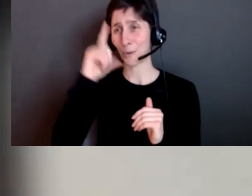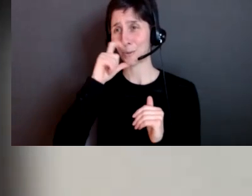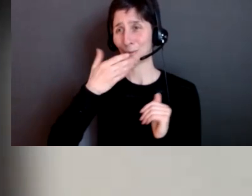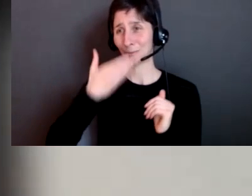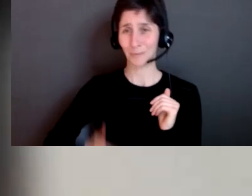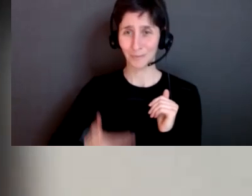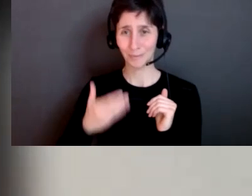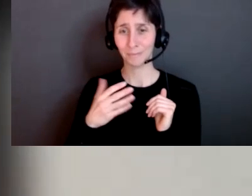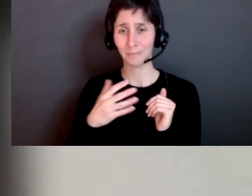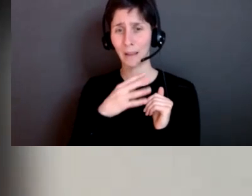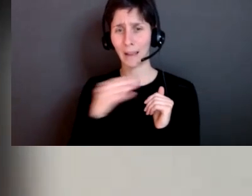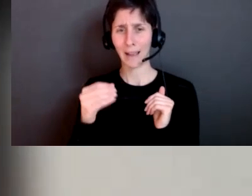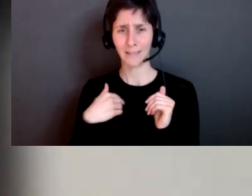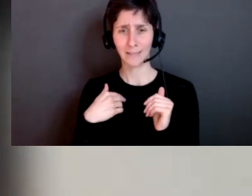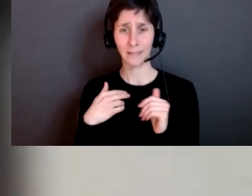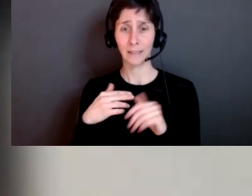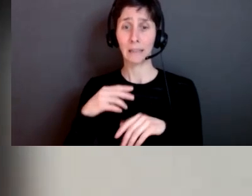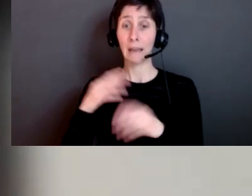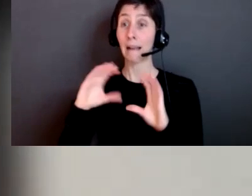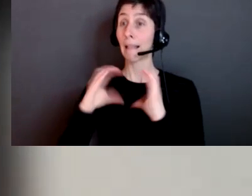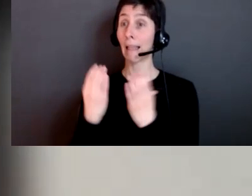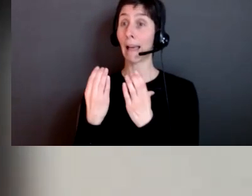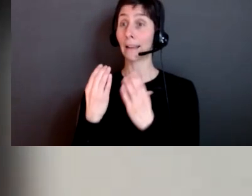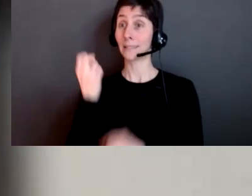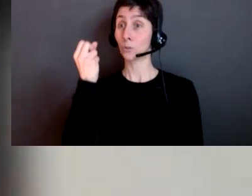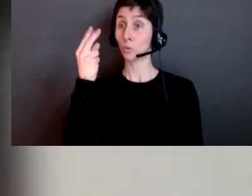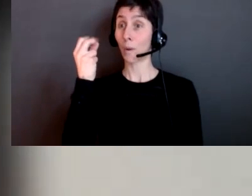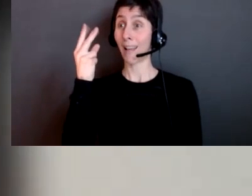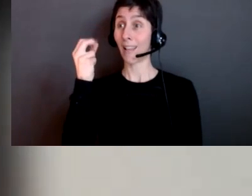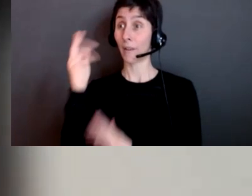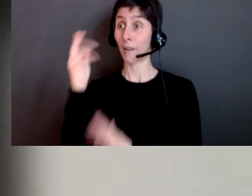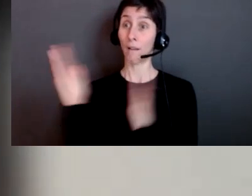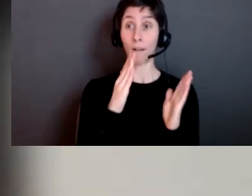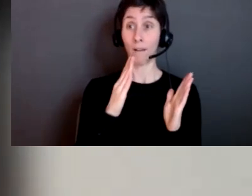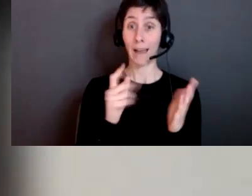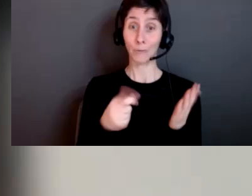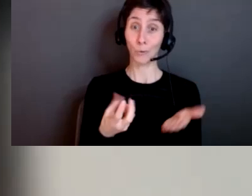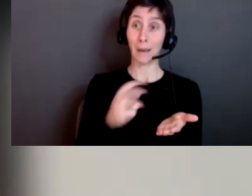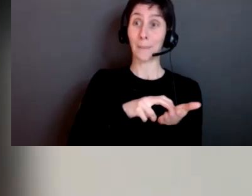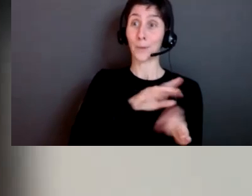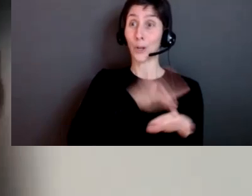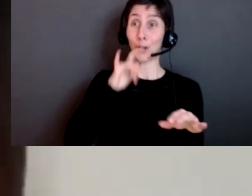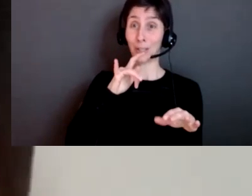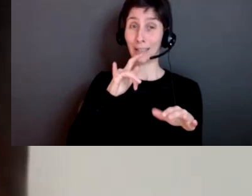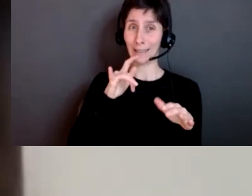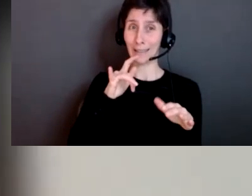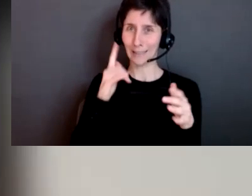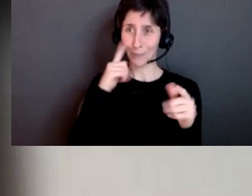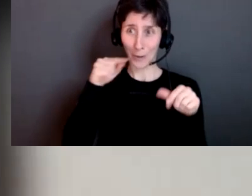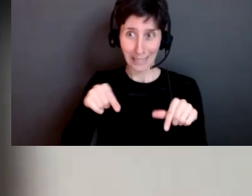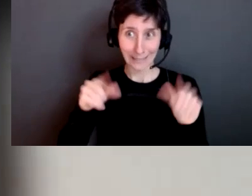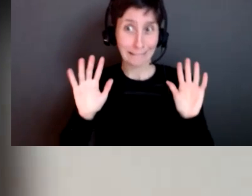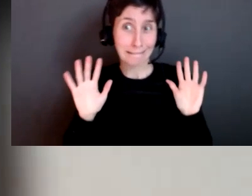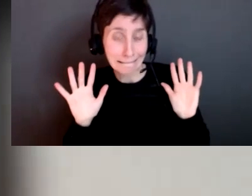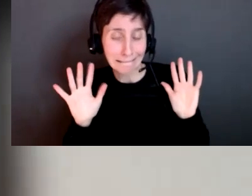really don't know if the 12 p.m class was willing to wake up this early but let's see